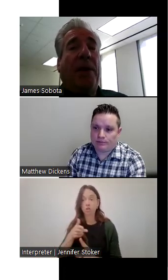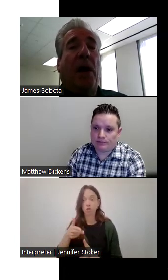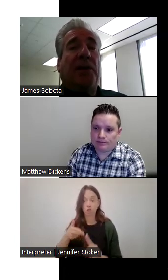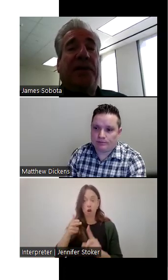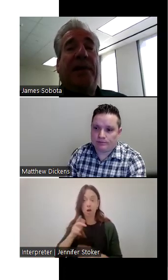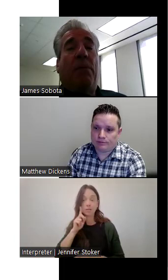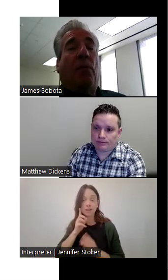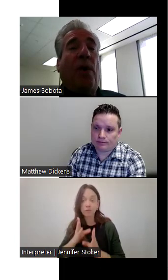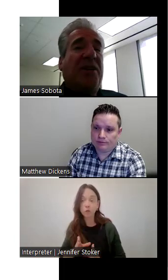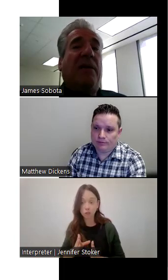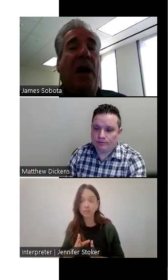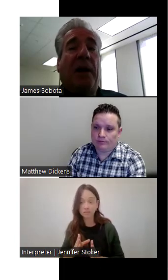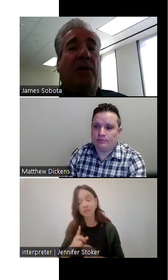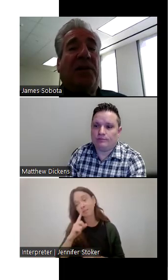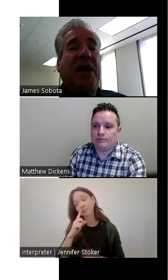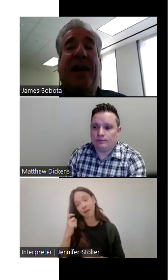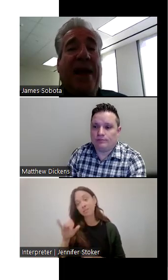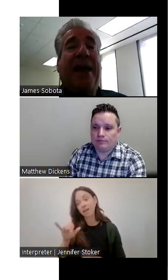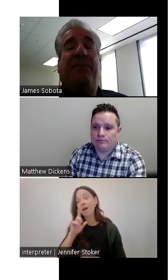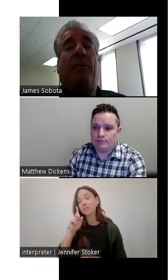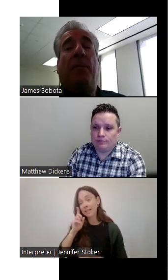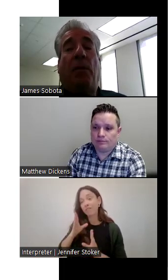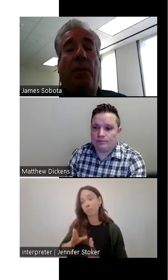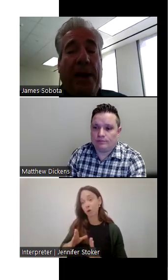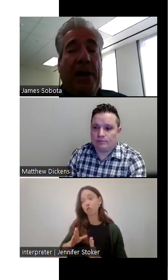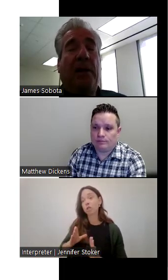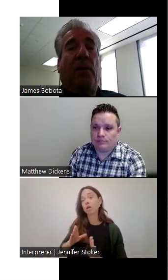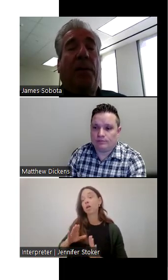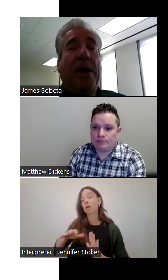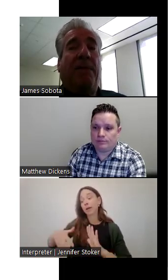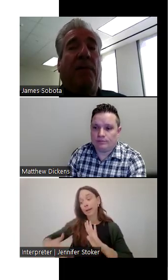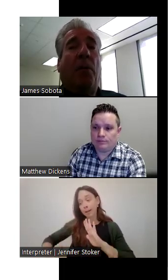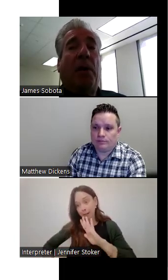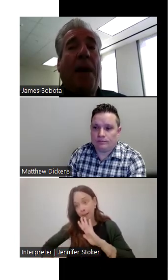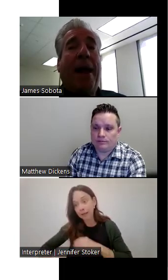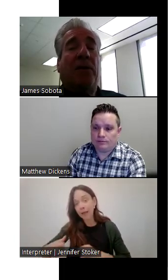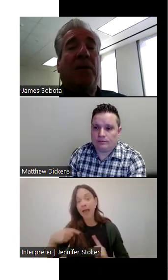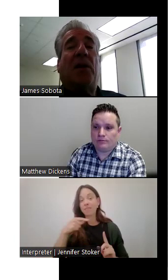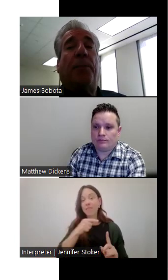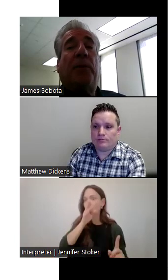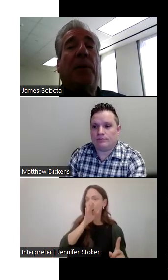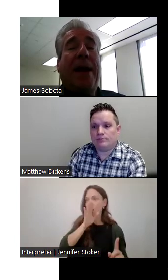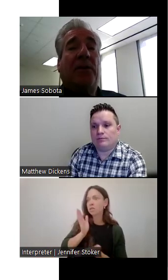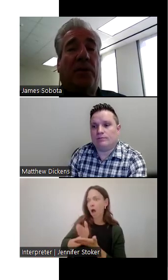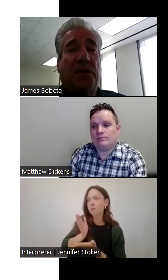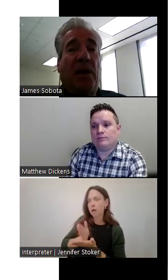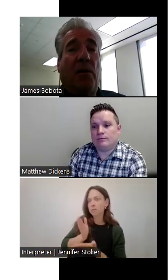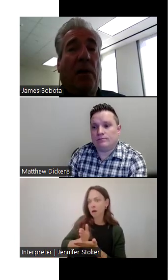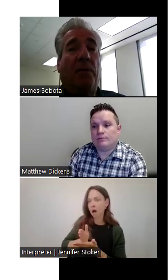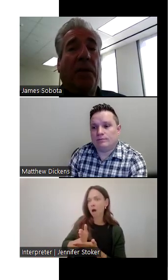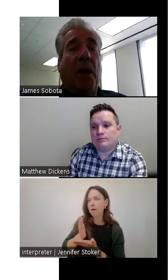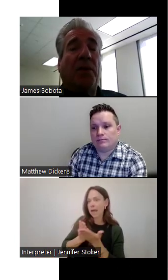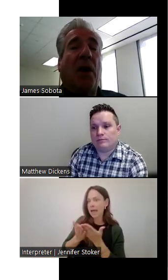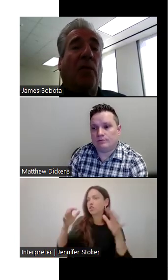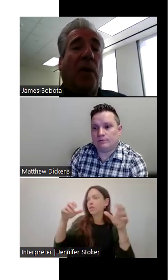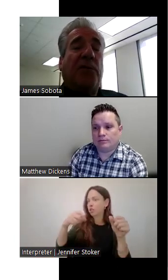because they were reaching under the seat and they gave them repeat, repeated verbal commands to put their hands on the steering